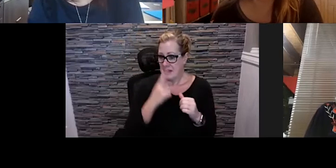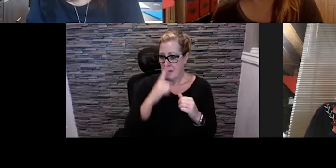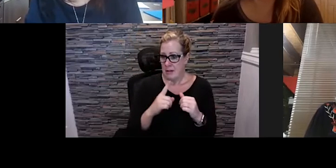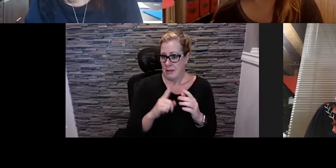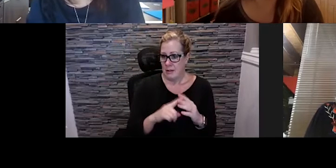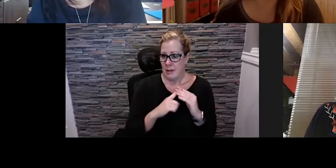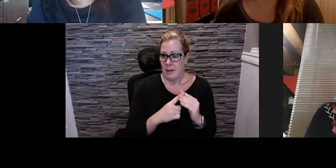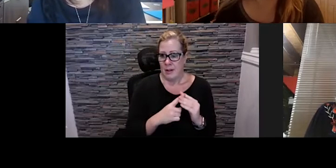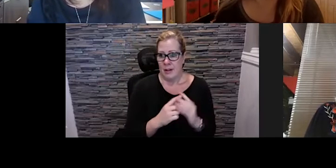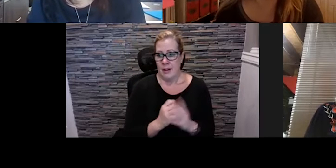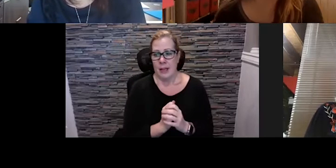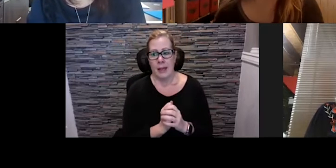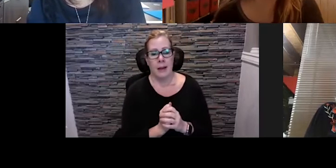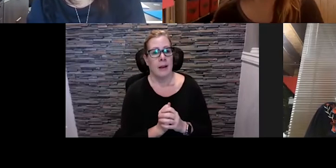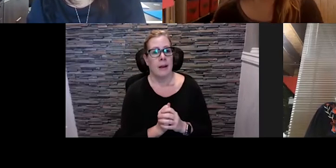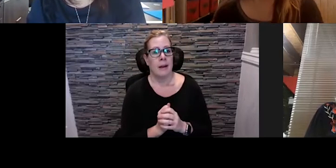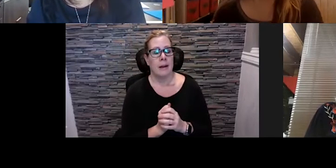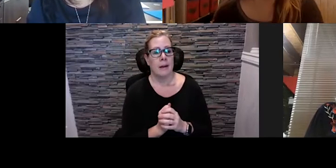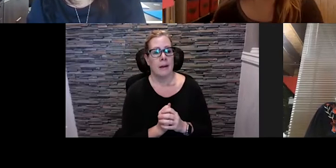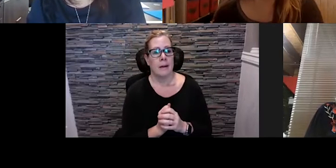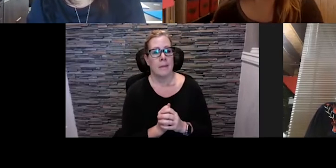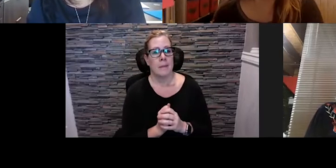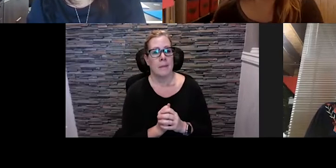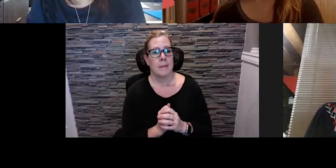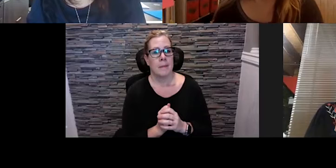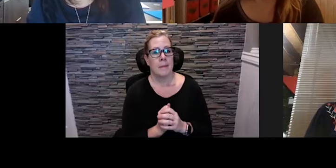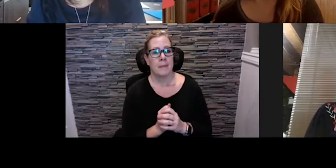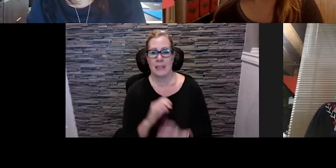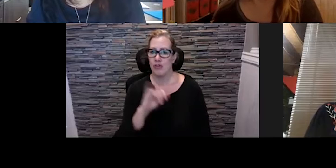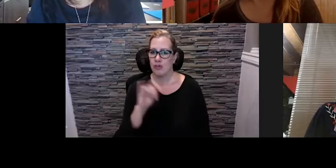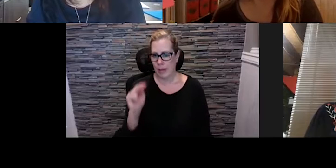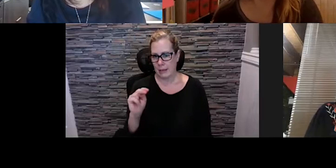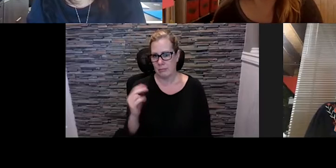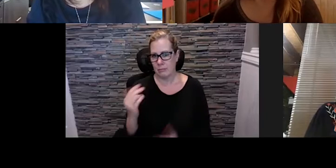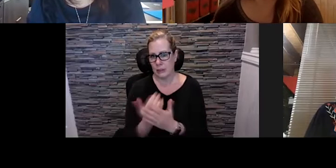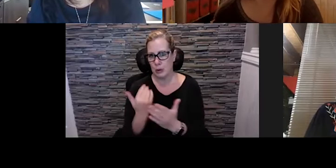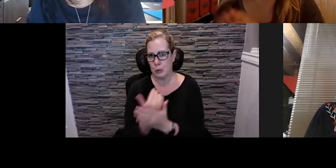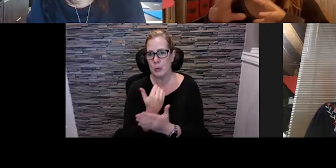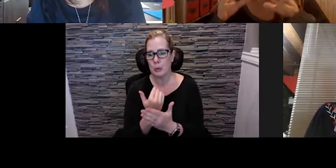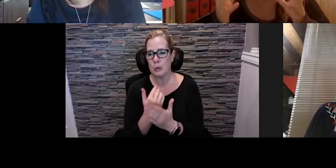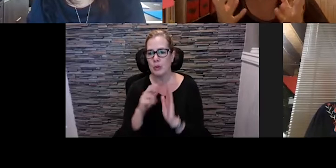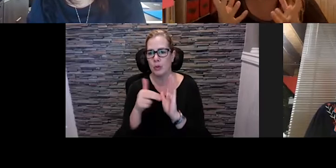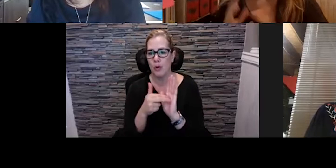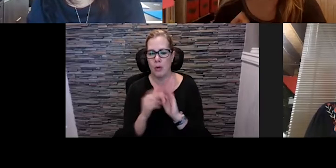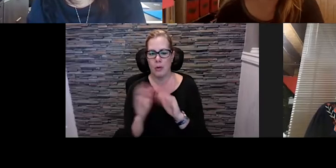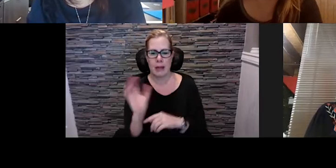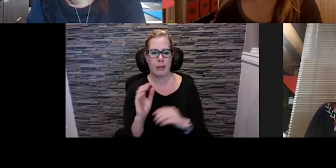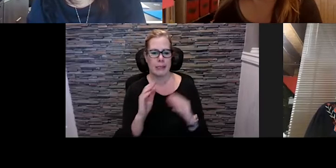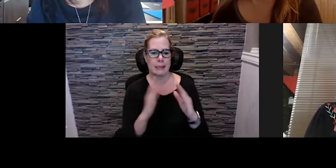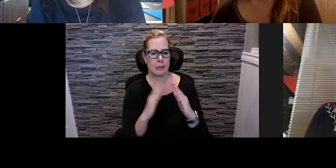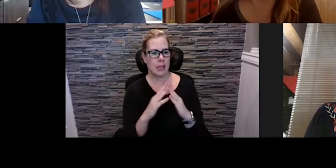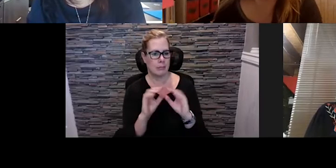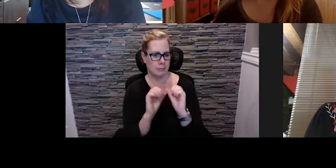As Sherry described, Jen is relatively new to her role at the Calgary Downtown Association and the relationship with